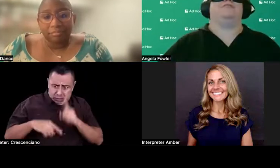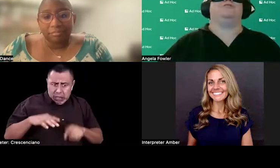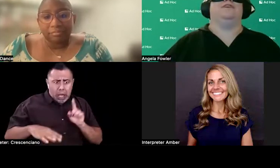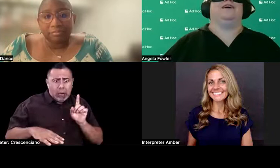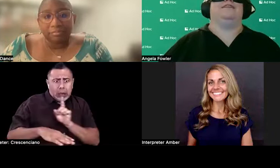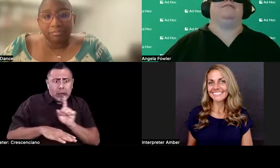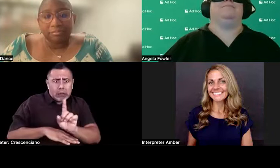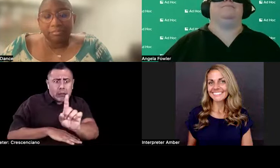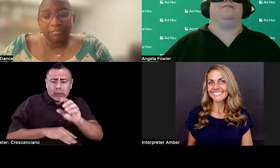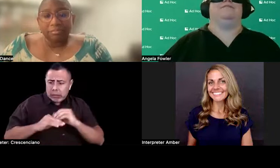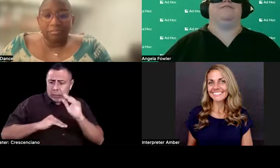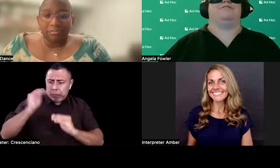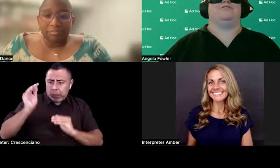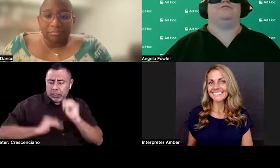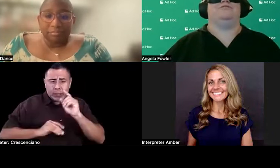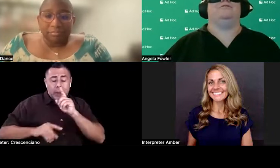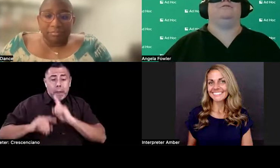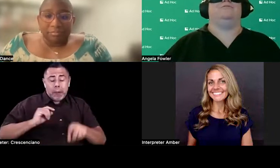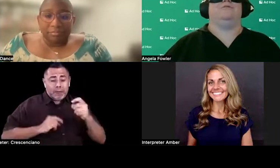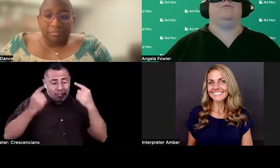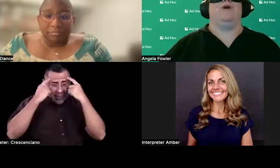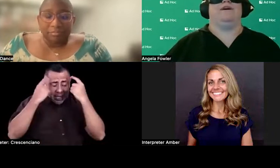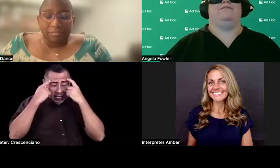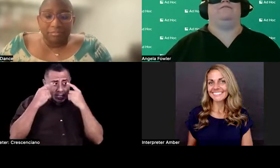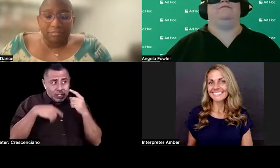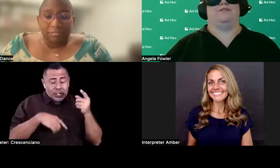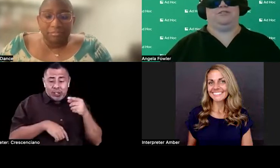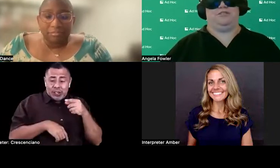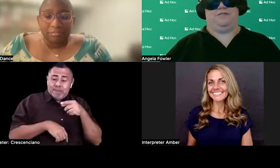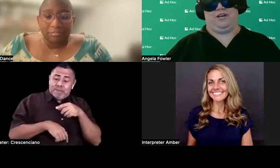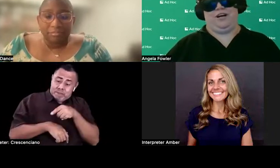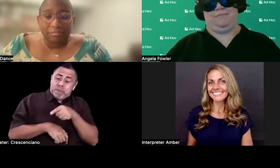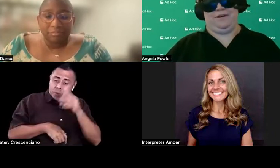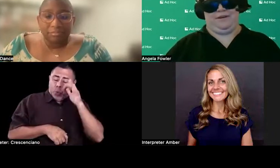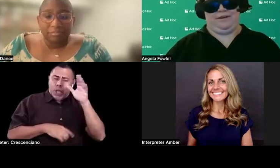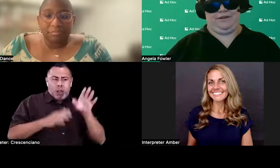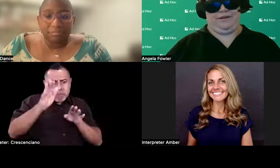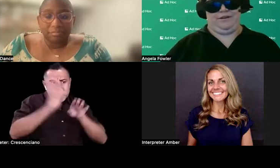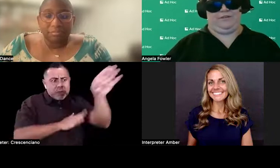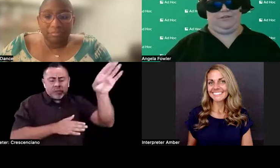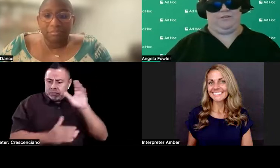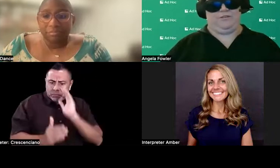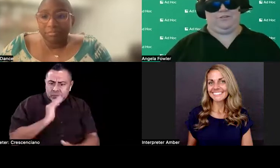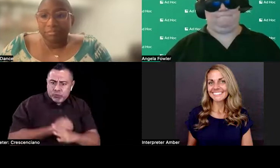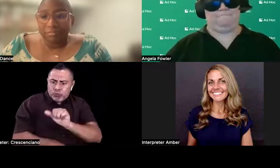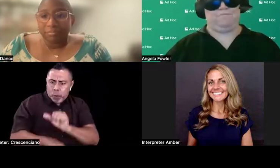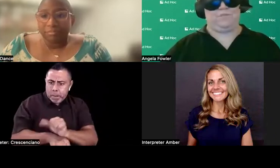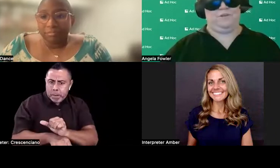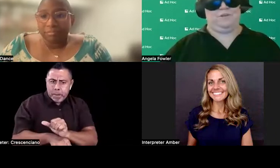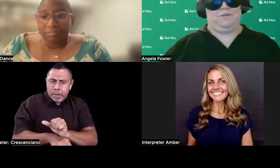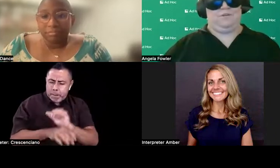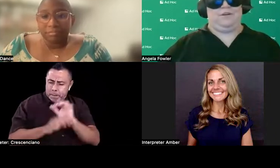excel at the, the functions required, the functions of the job. And it's just, it's,